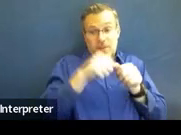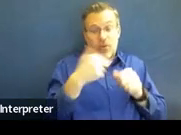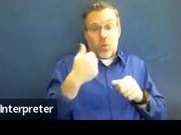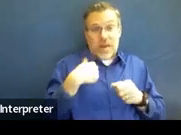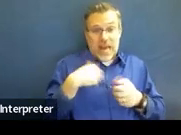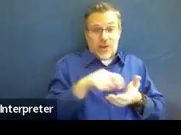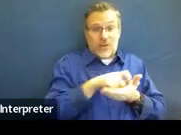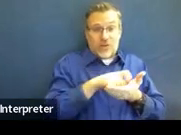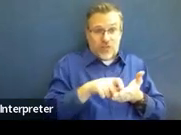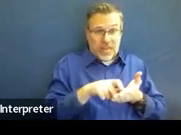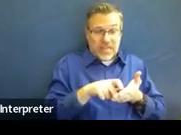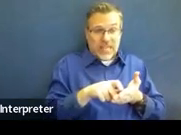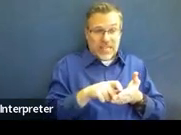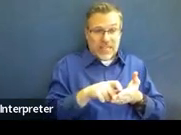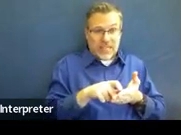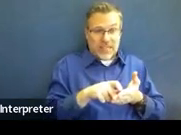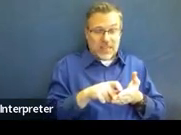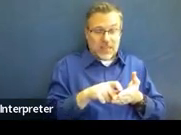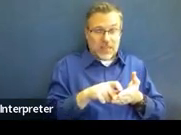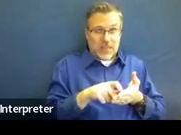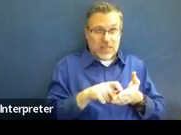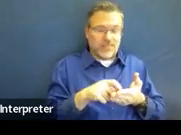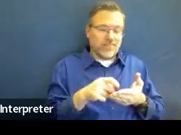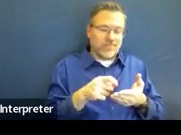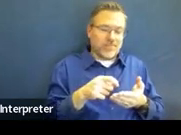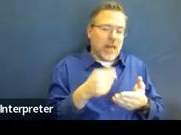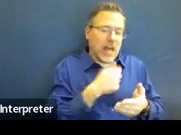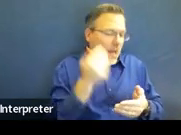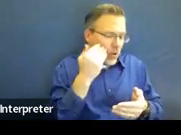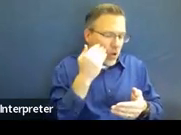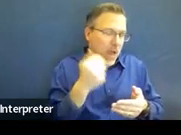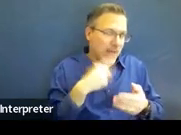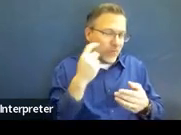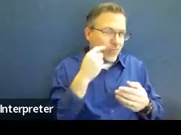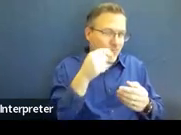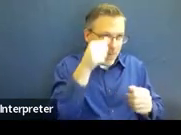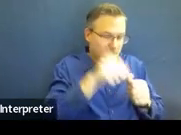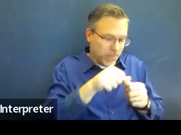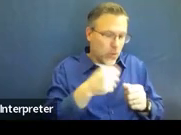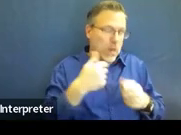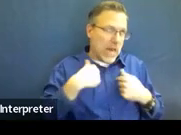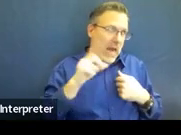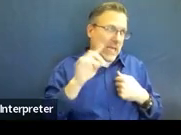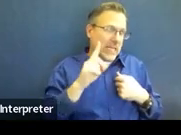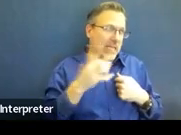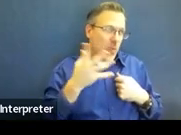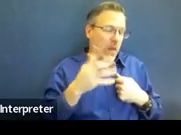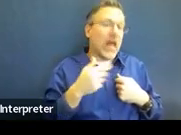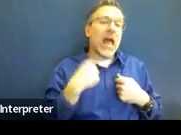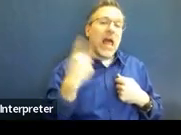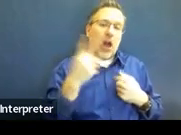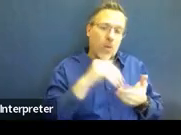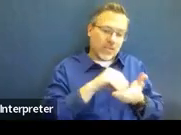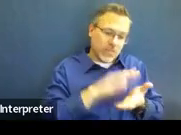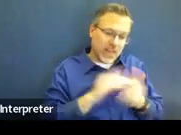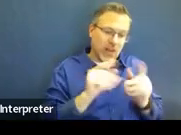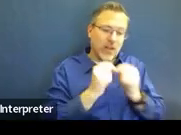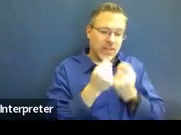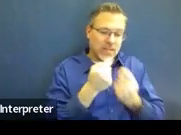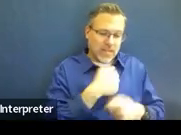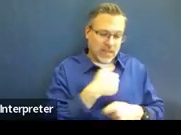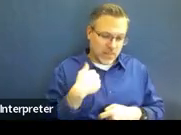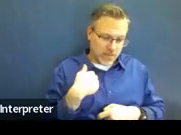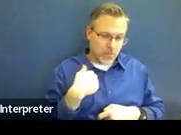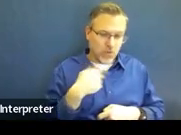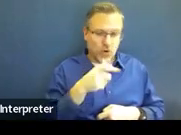notices, I know I say that a lot, but I just go back to what I know. I would write the team member that was